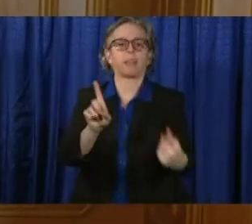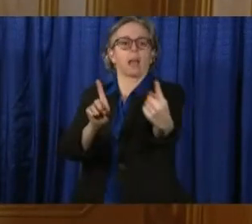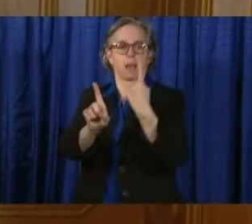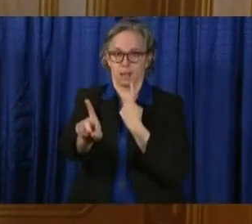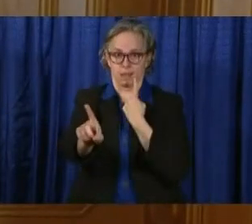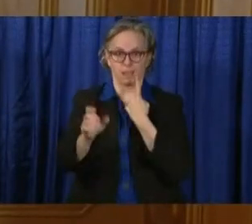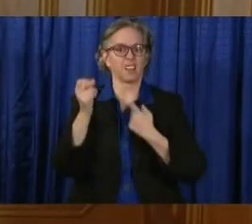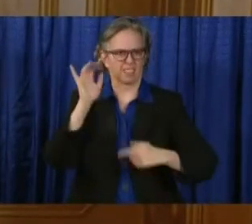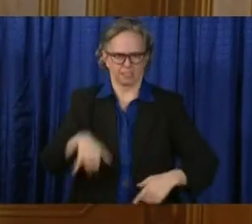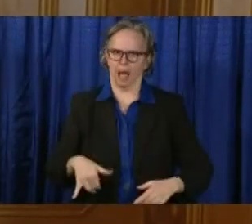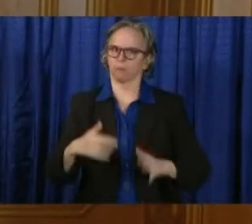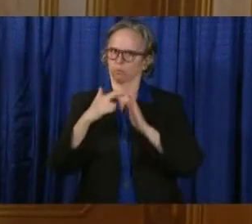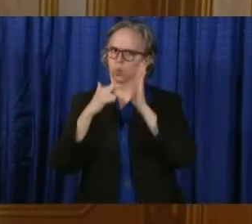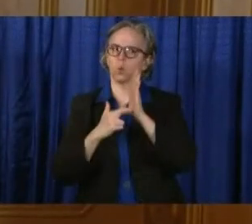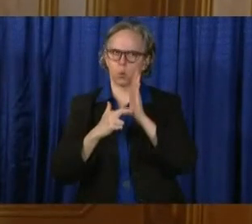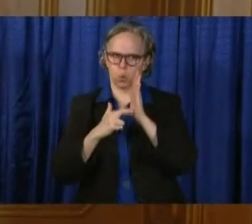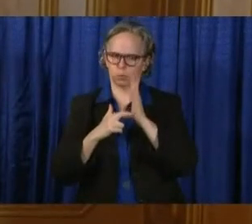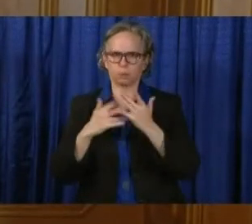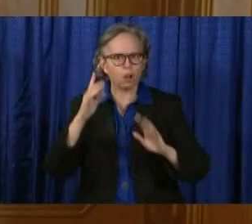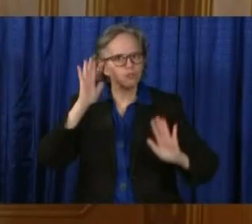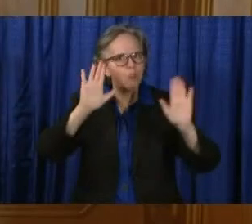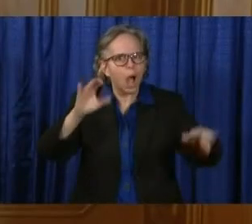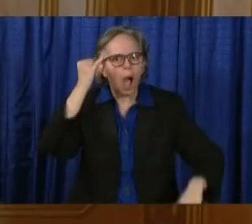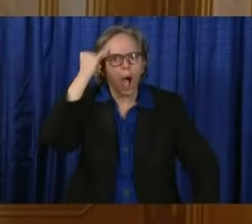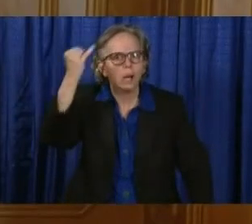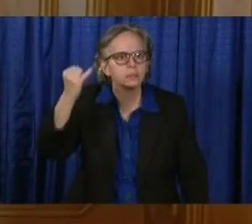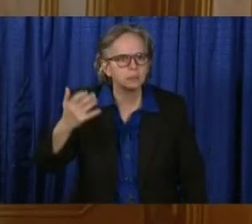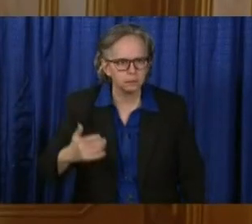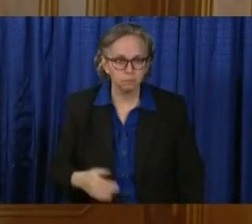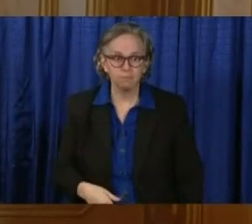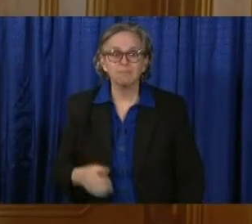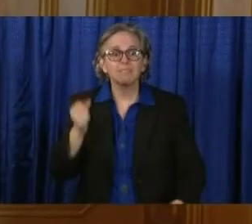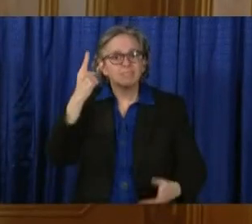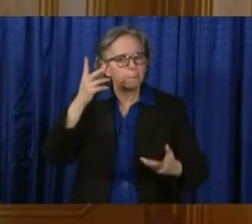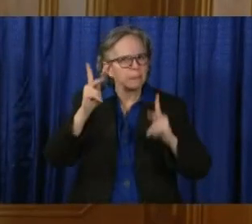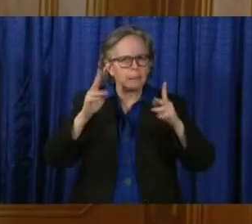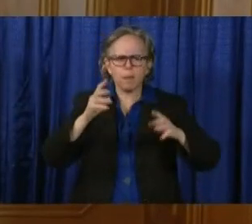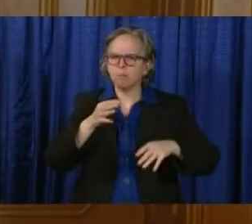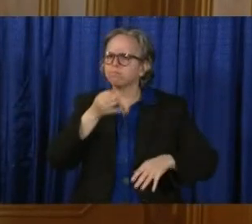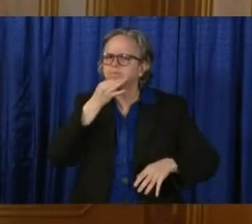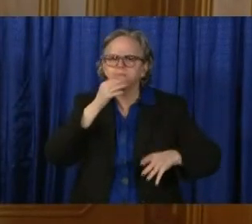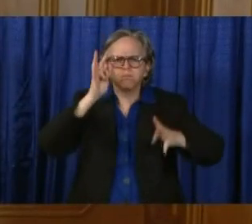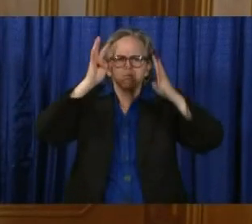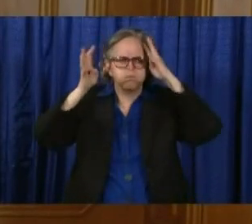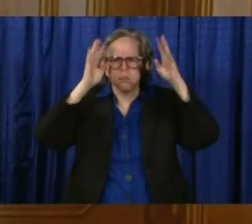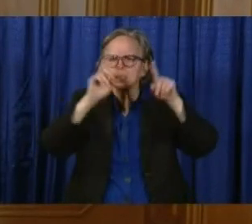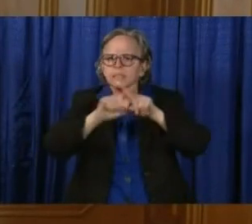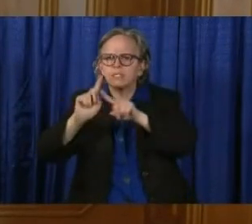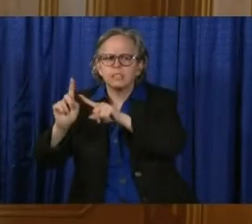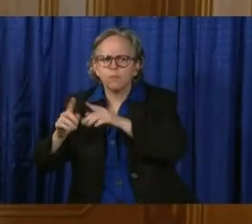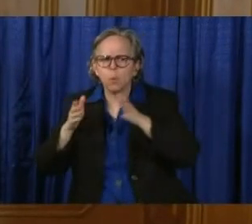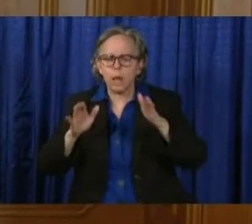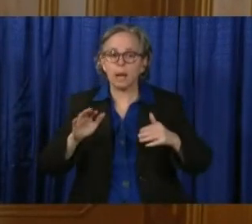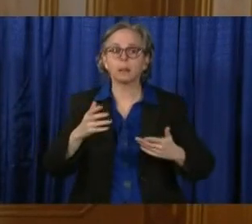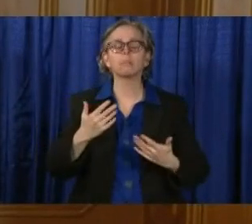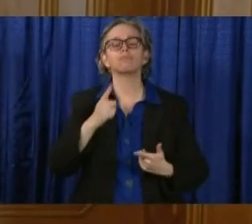and then the next one going the other way. So there's all kinds of imaginative things that stores can do, but we appreciate